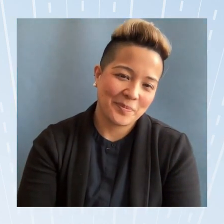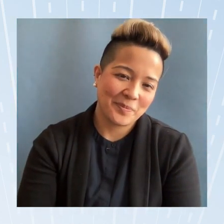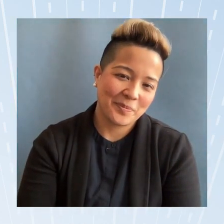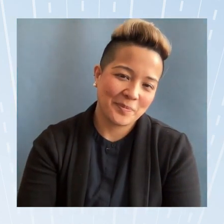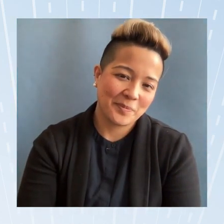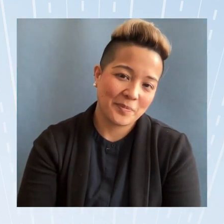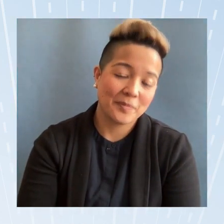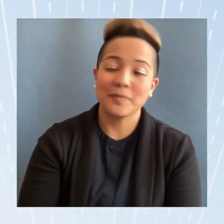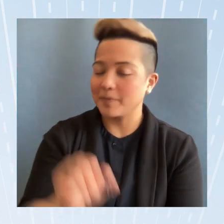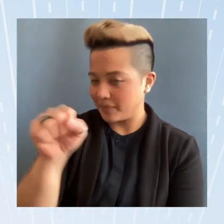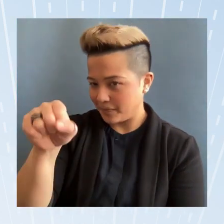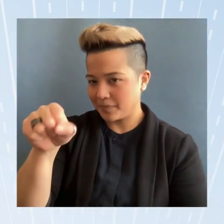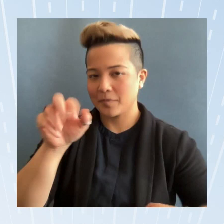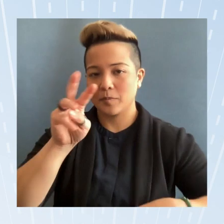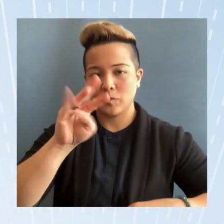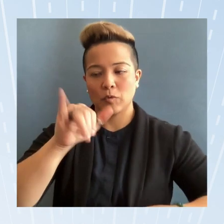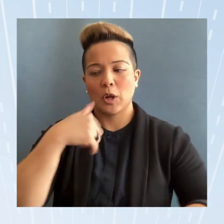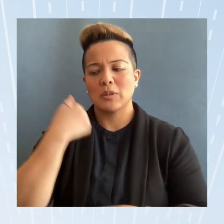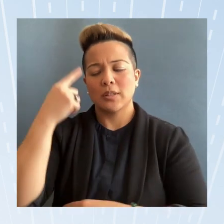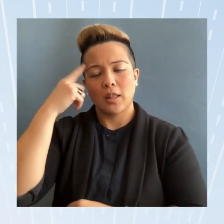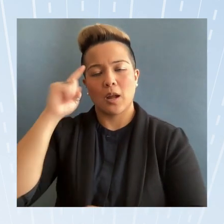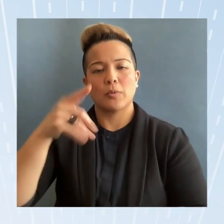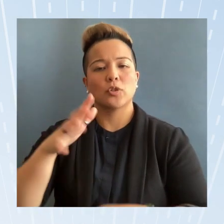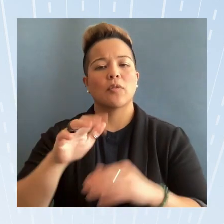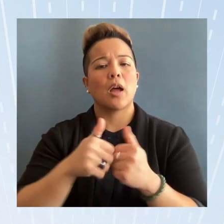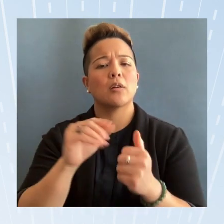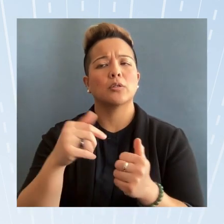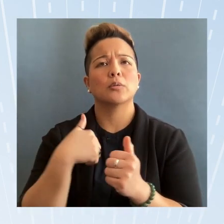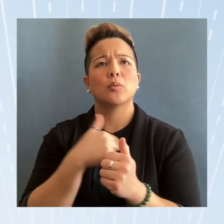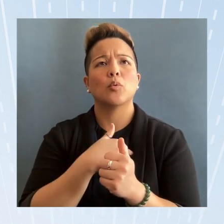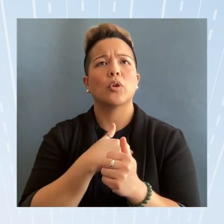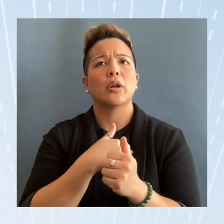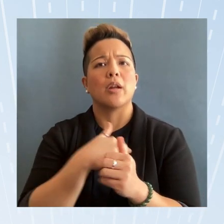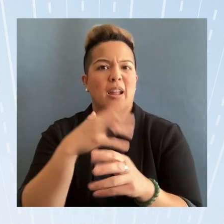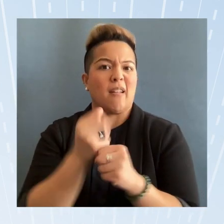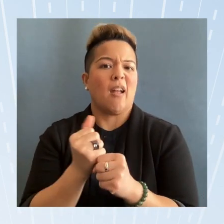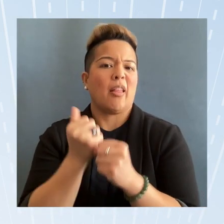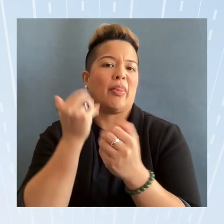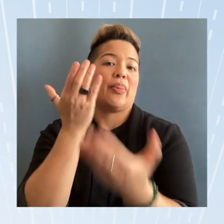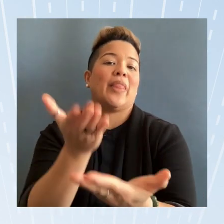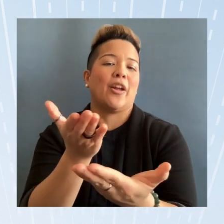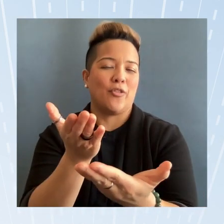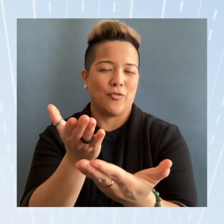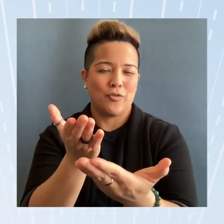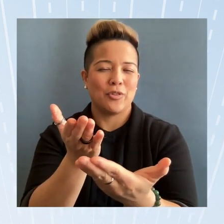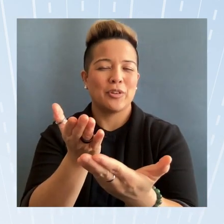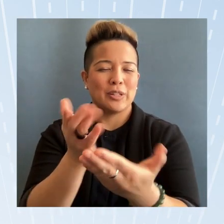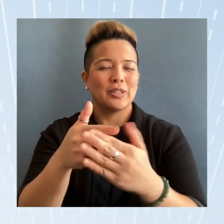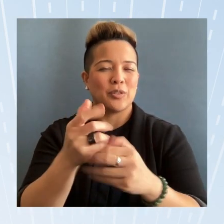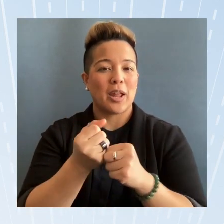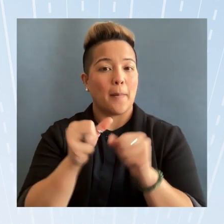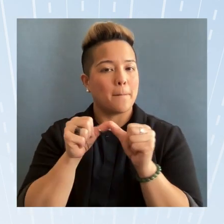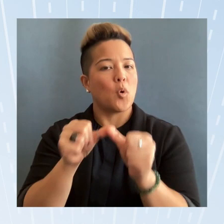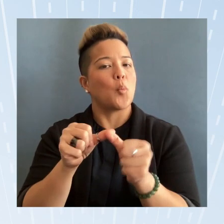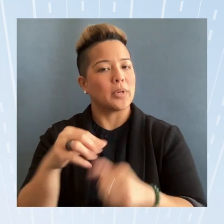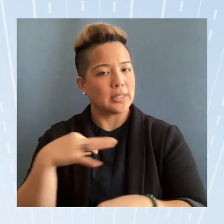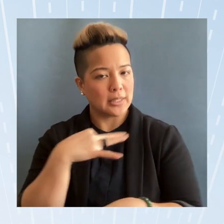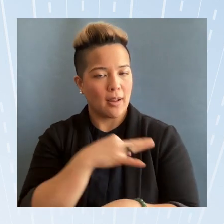Yeah I was just thinking about sort of how do we how do we get there to get like permanent staff